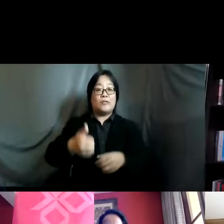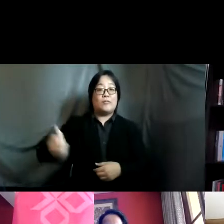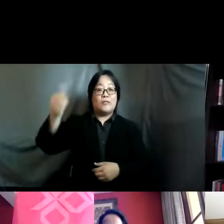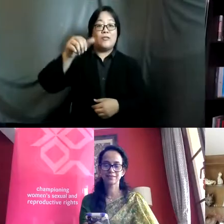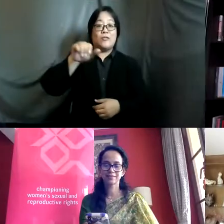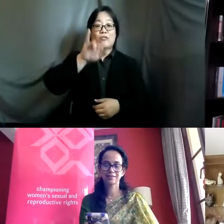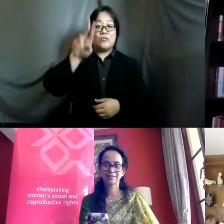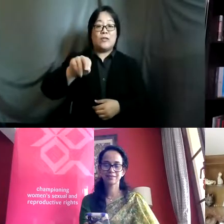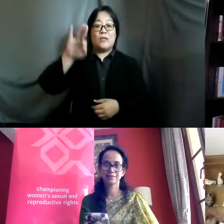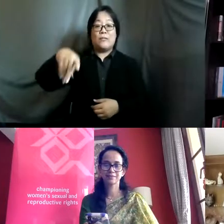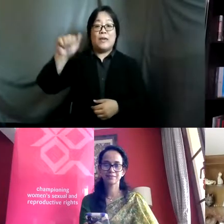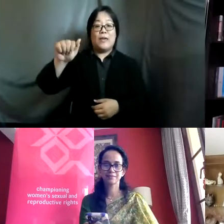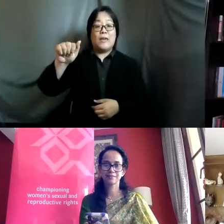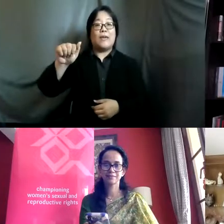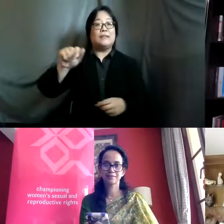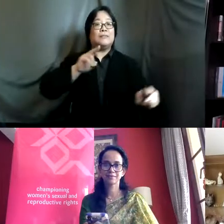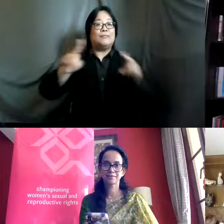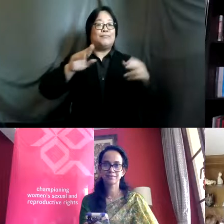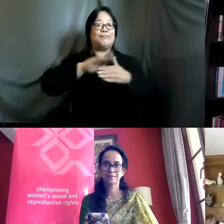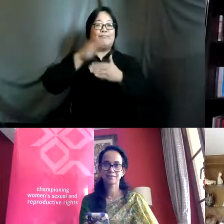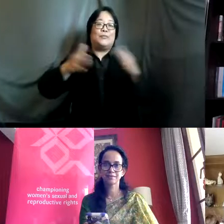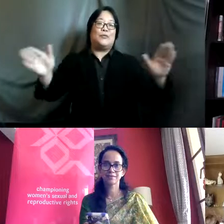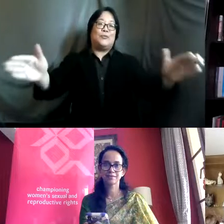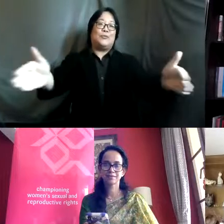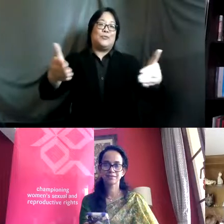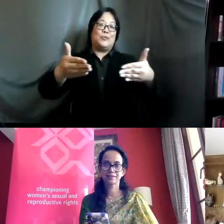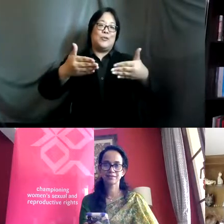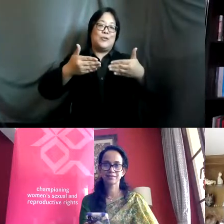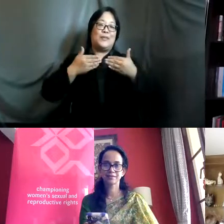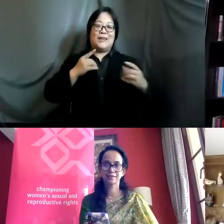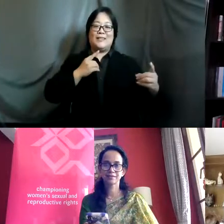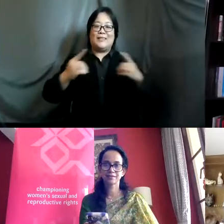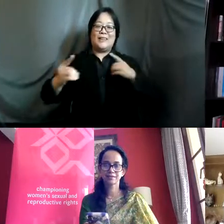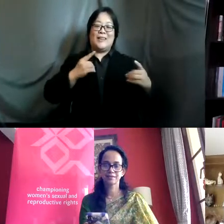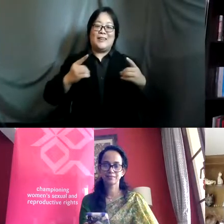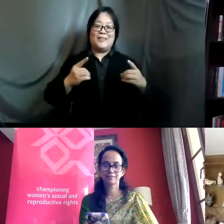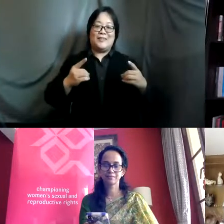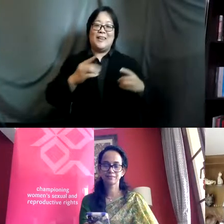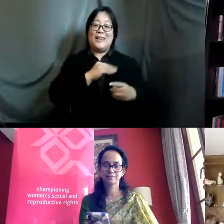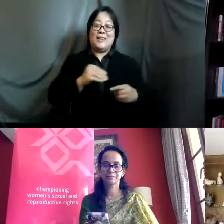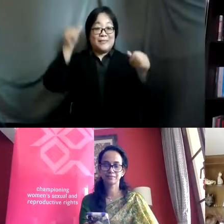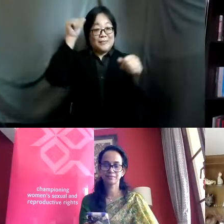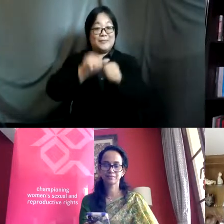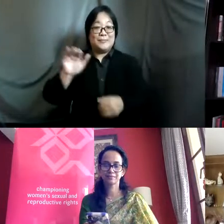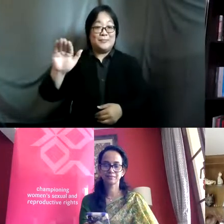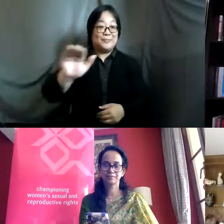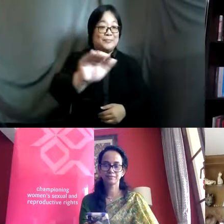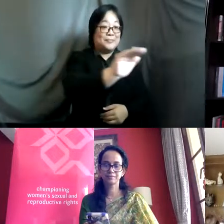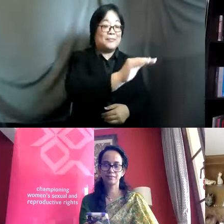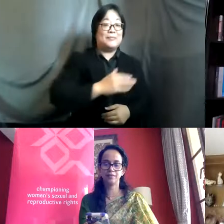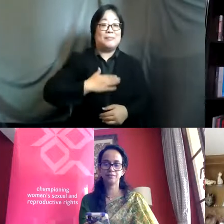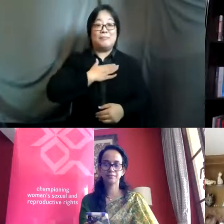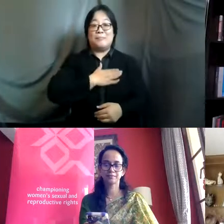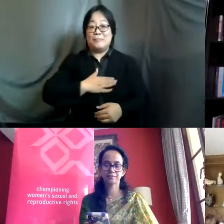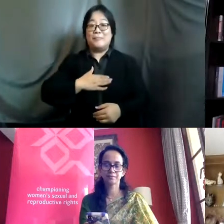approach to deliver the closing remarks for today's dialogue session i would also like to remind all our attendees to still please